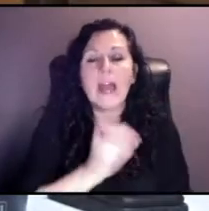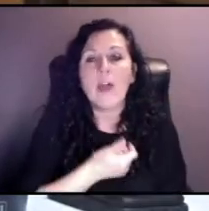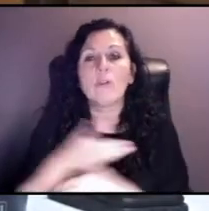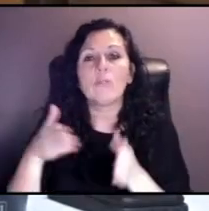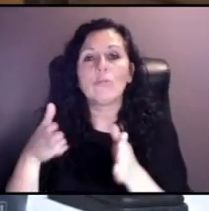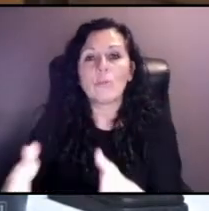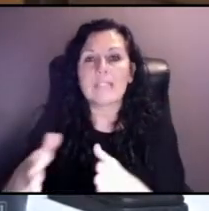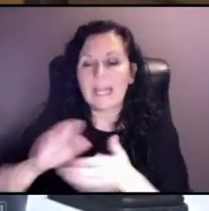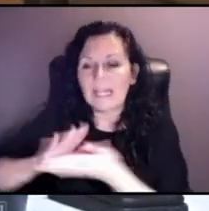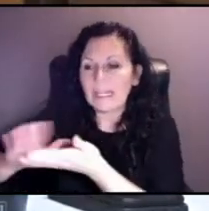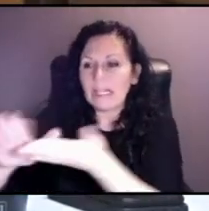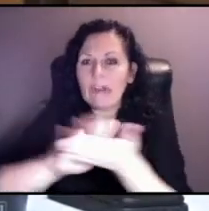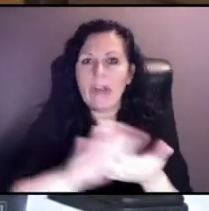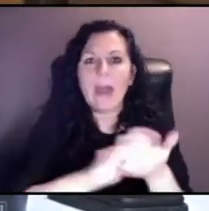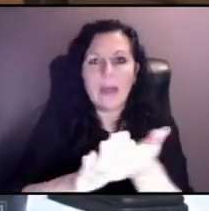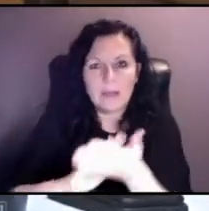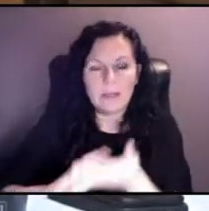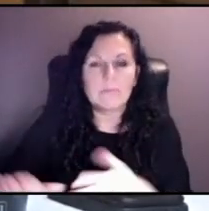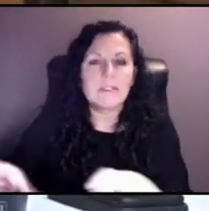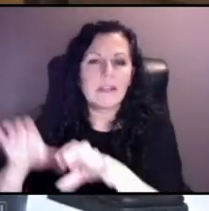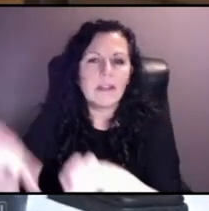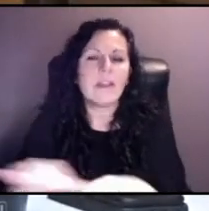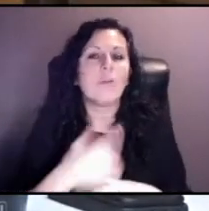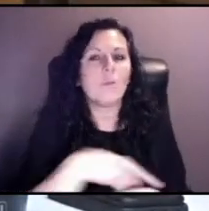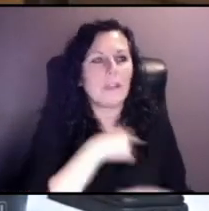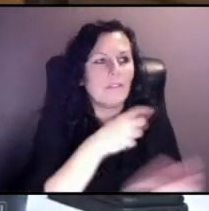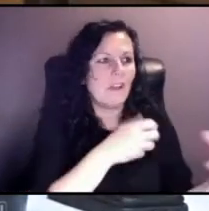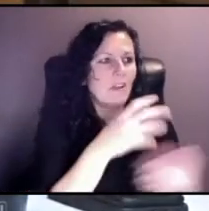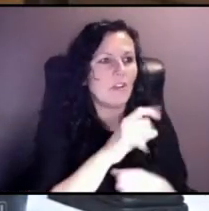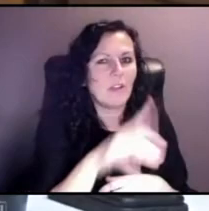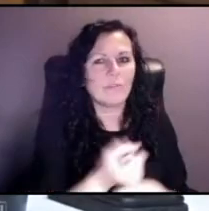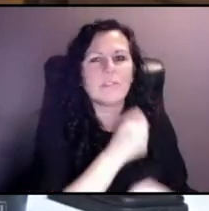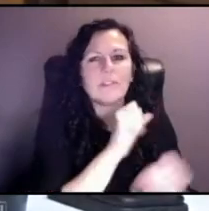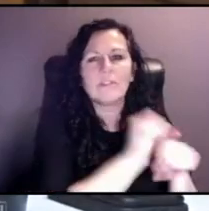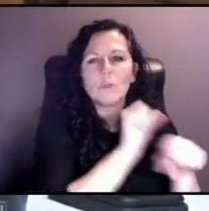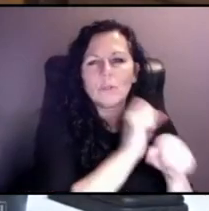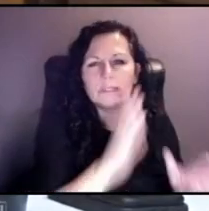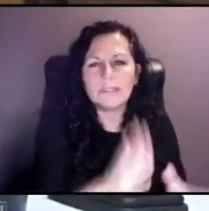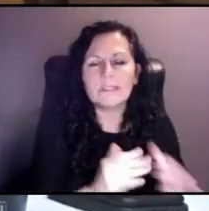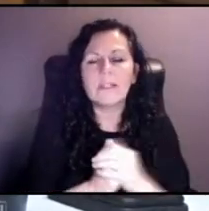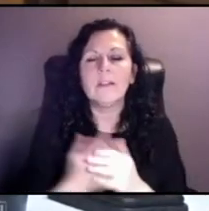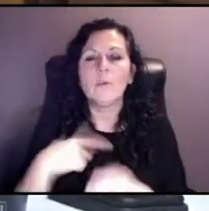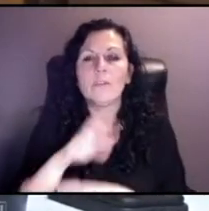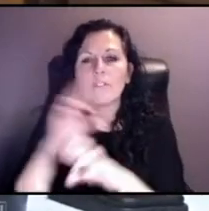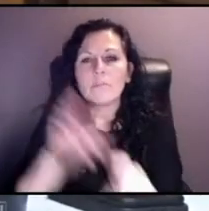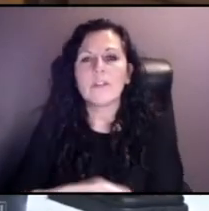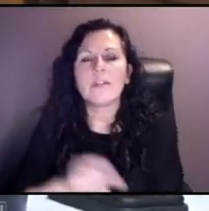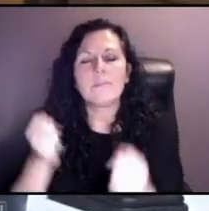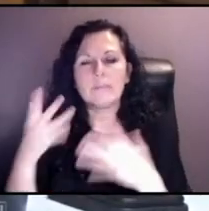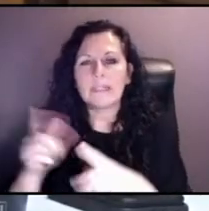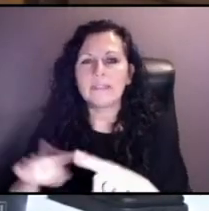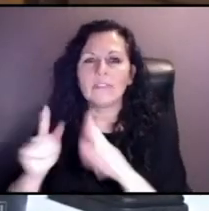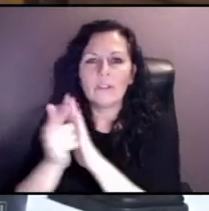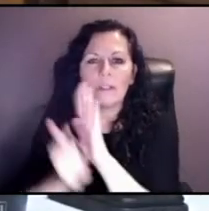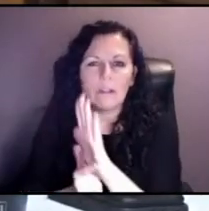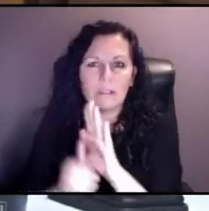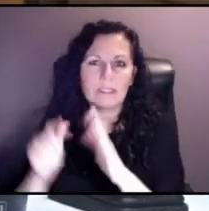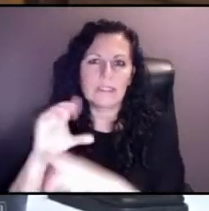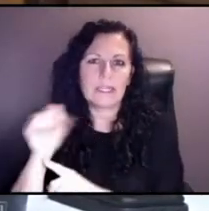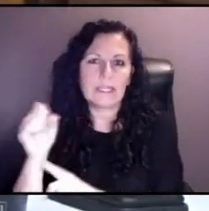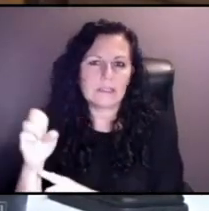employees and said goodbye to some too. We've responded to dozens of legal cases and thousands of public